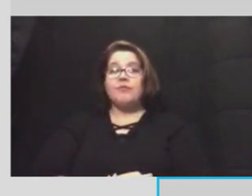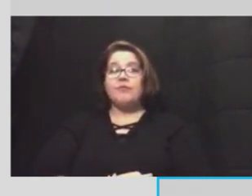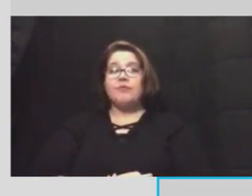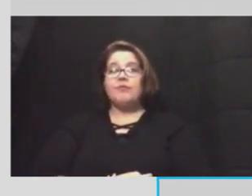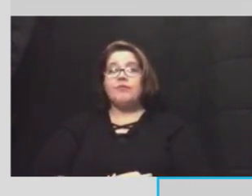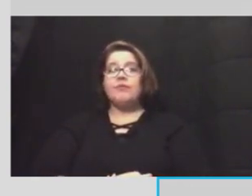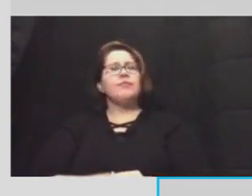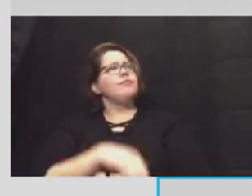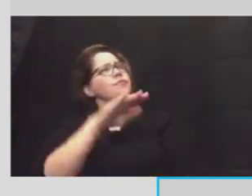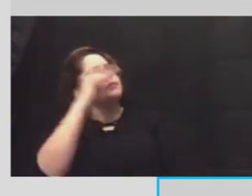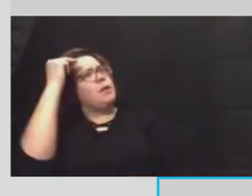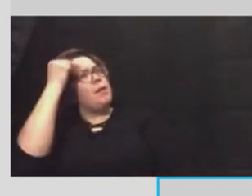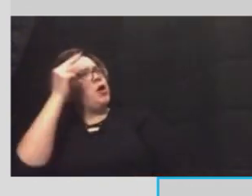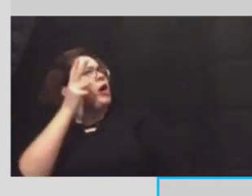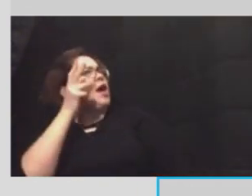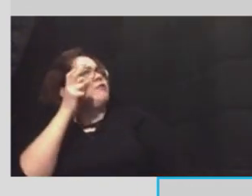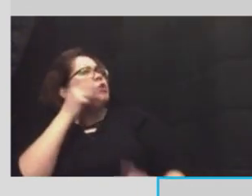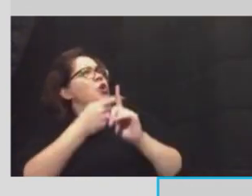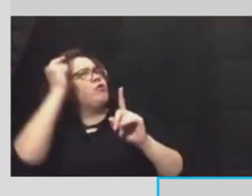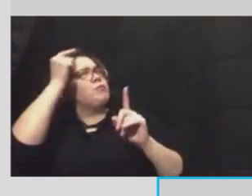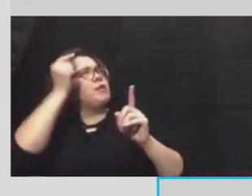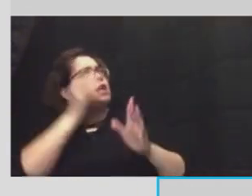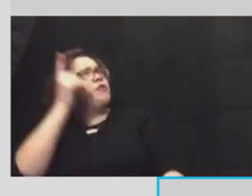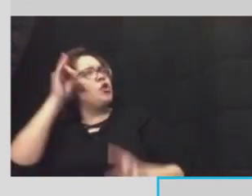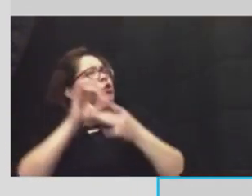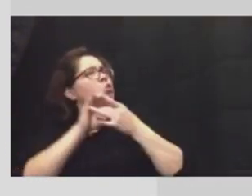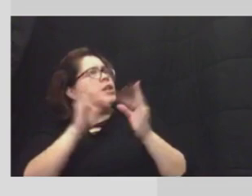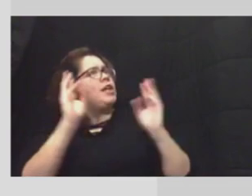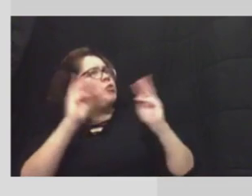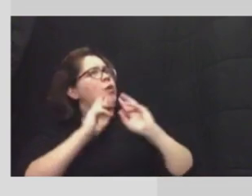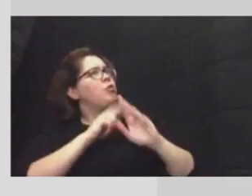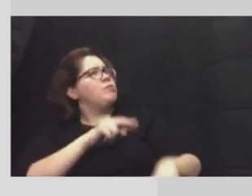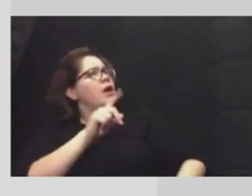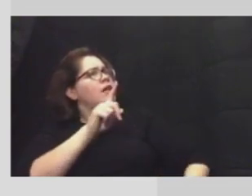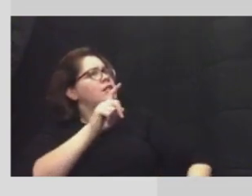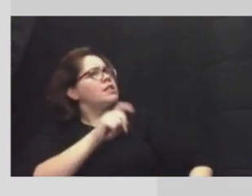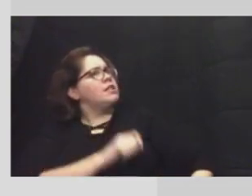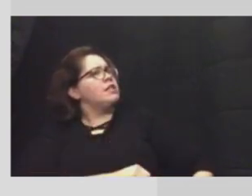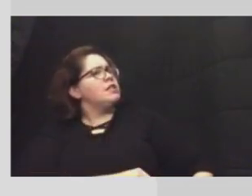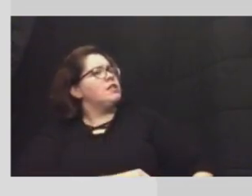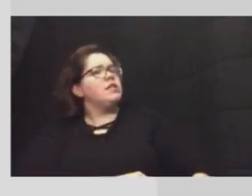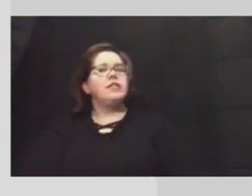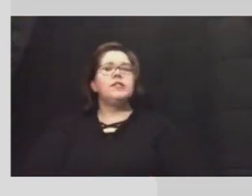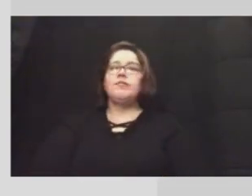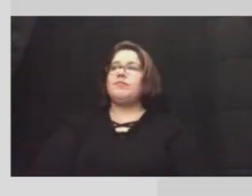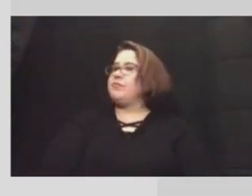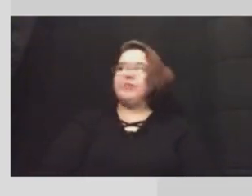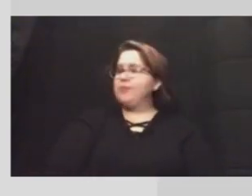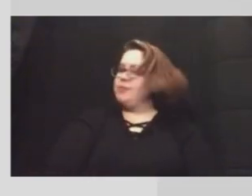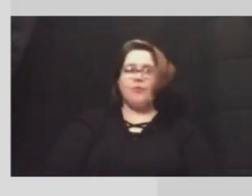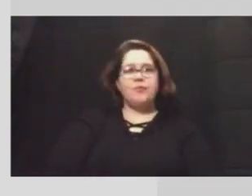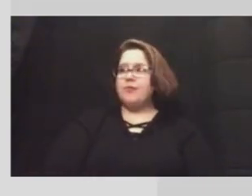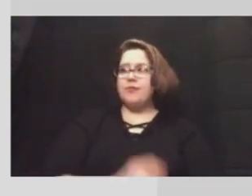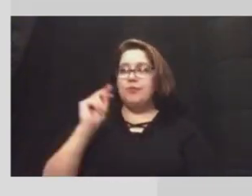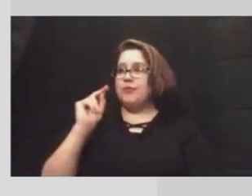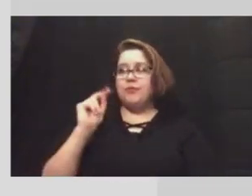mayor durenberg have you heard from governor abbott about the weather response uh i haven't no